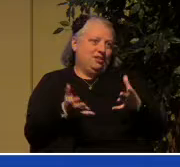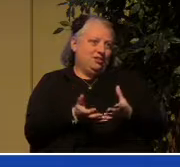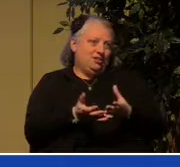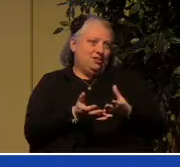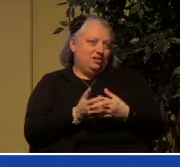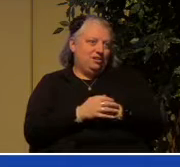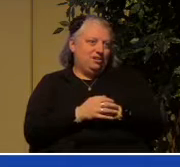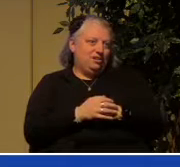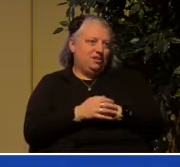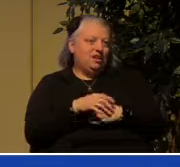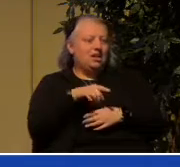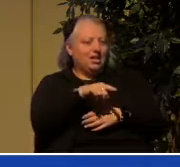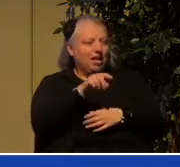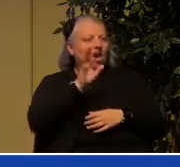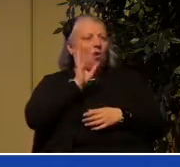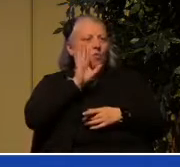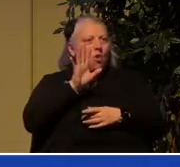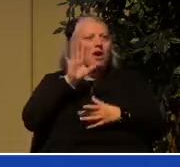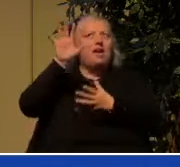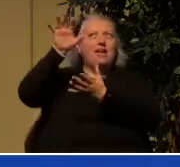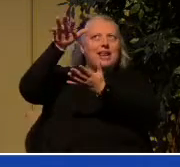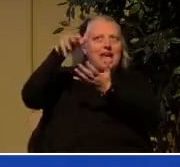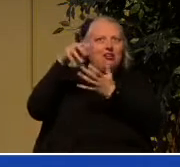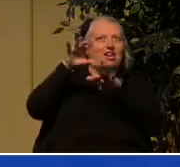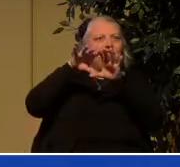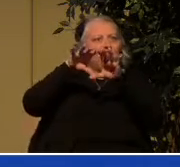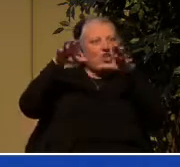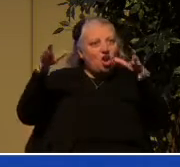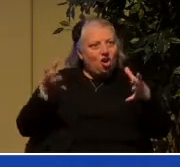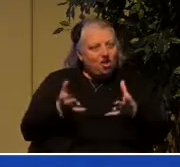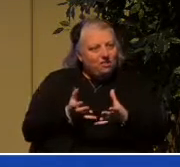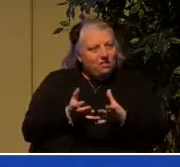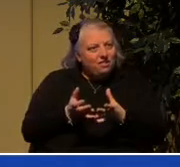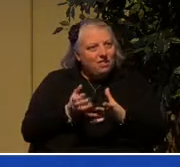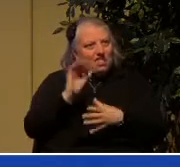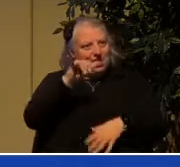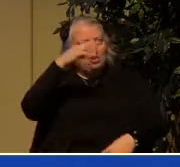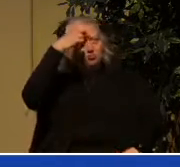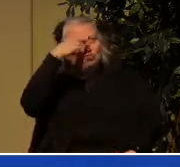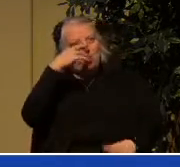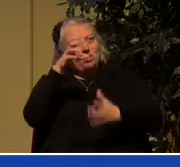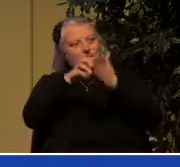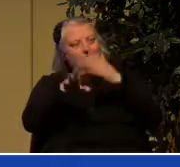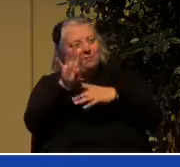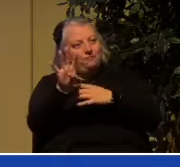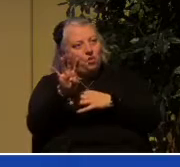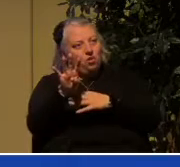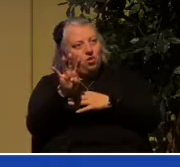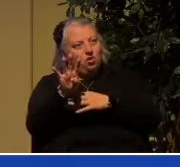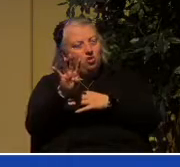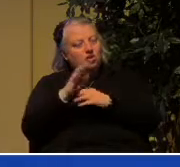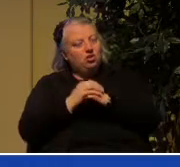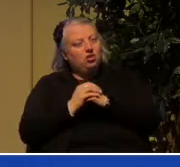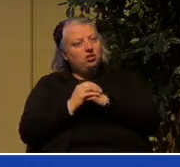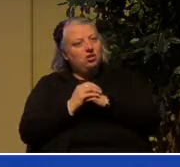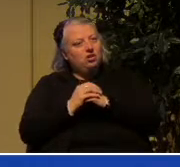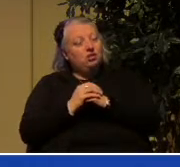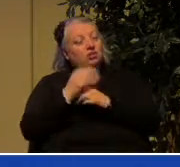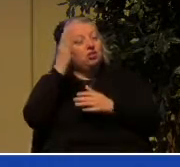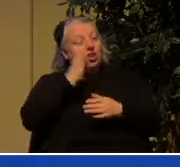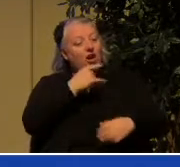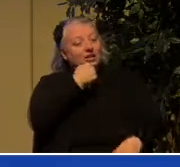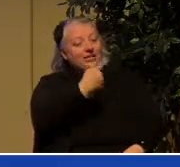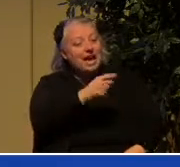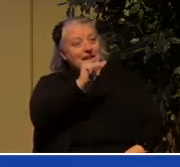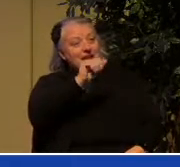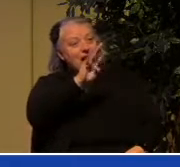Inherit the earth. You find it in Romans chapter 4. That is to say, God says